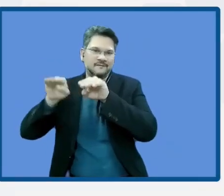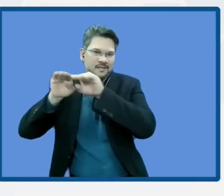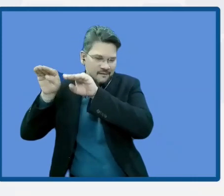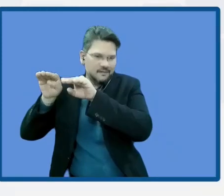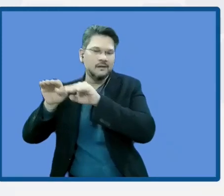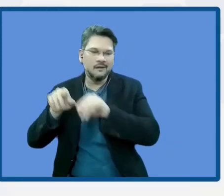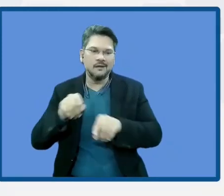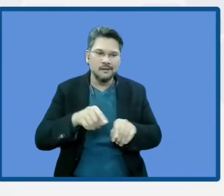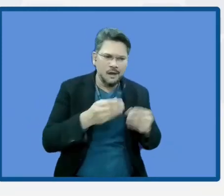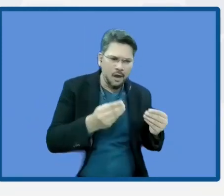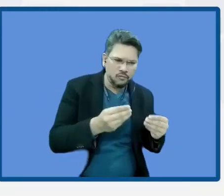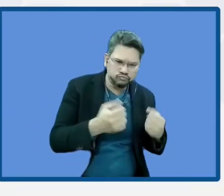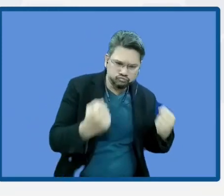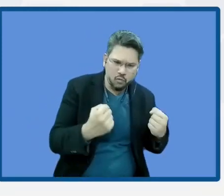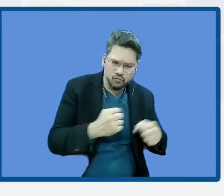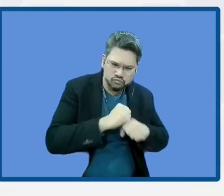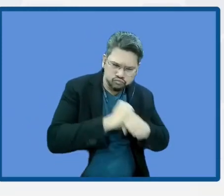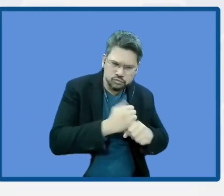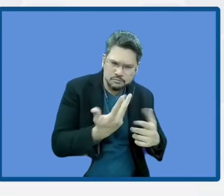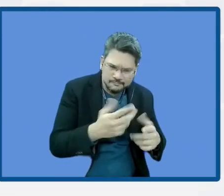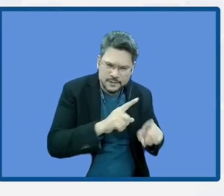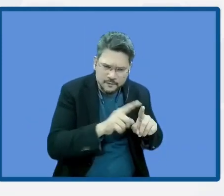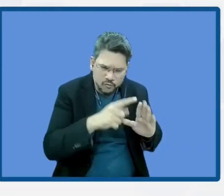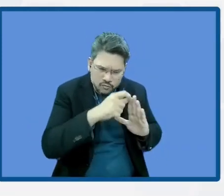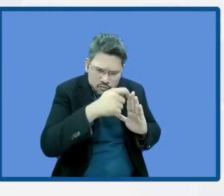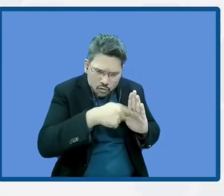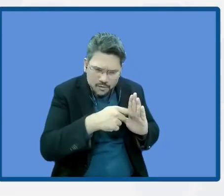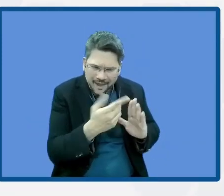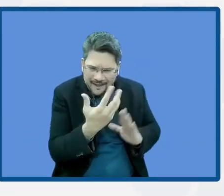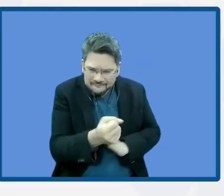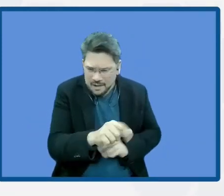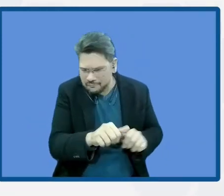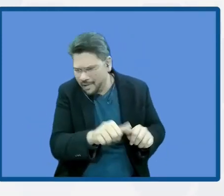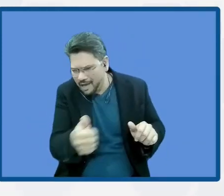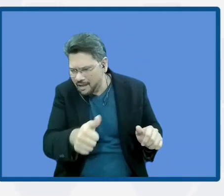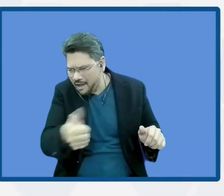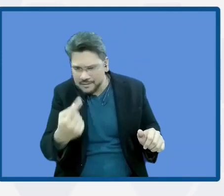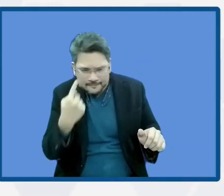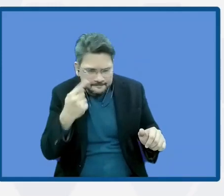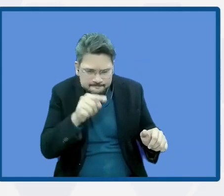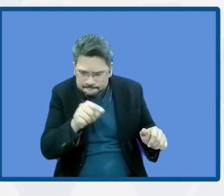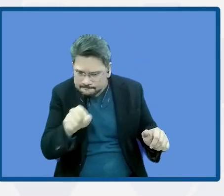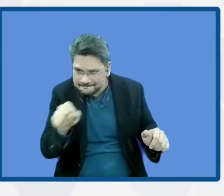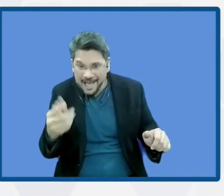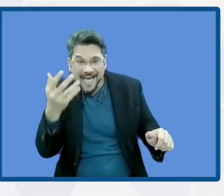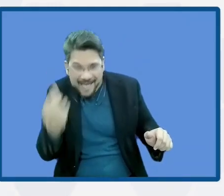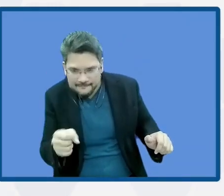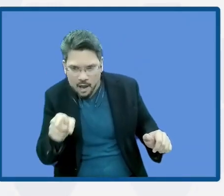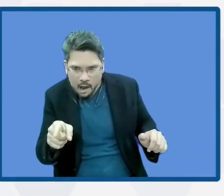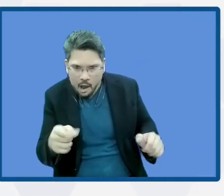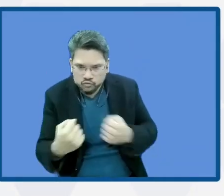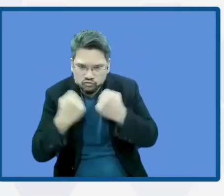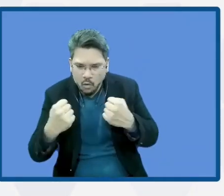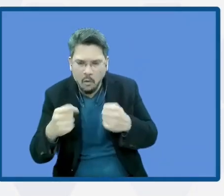other projects based on the nature with other communities so we can strengthen these aspects. We can